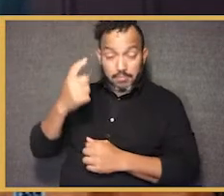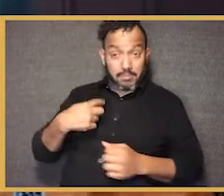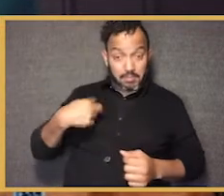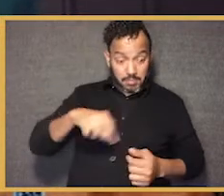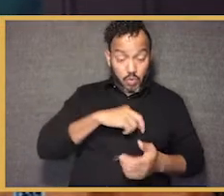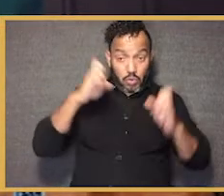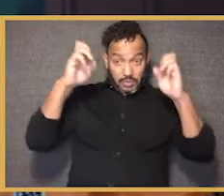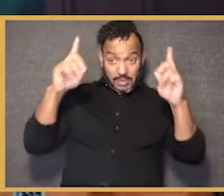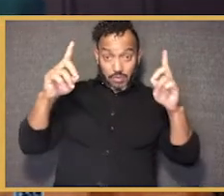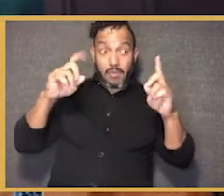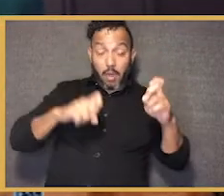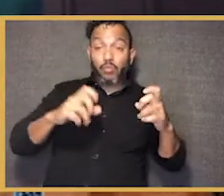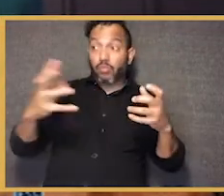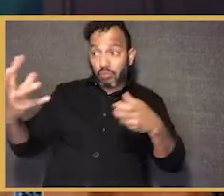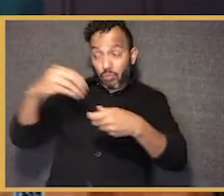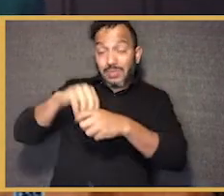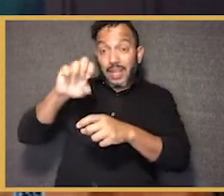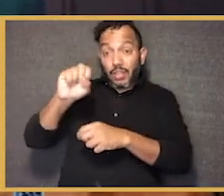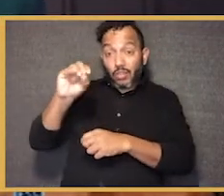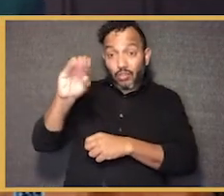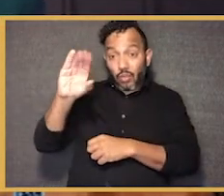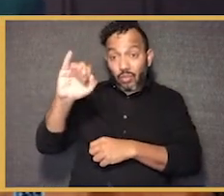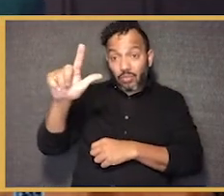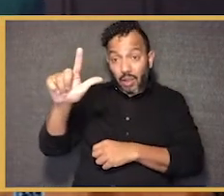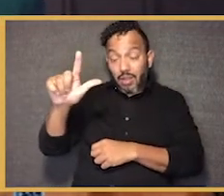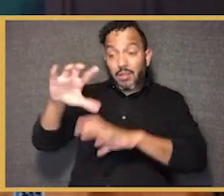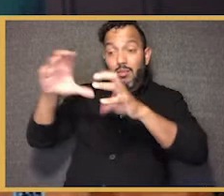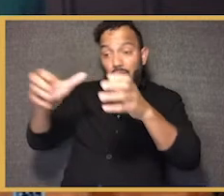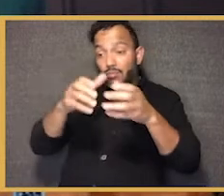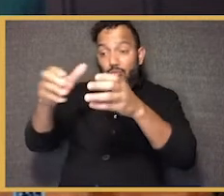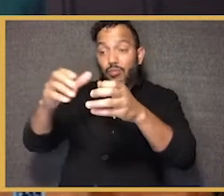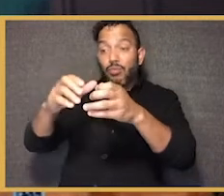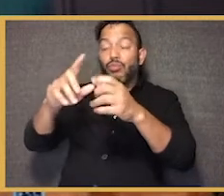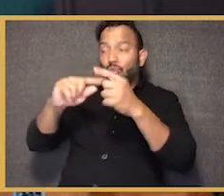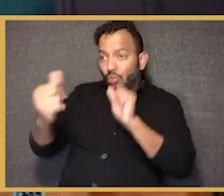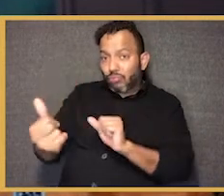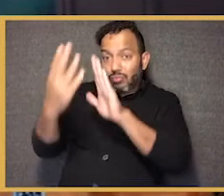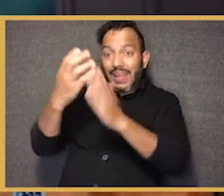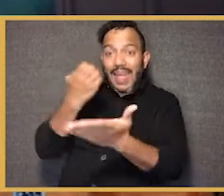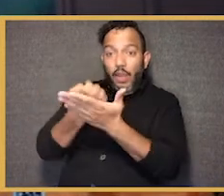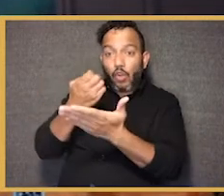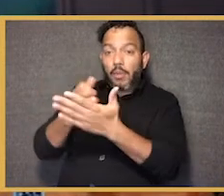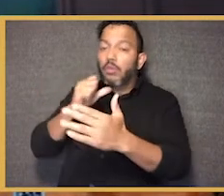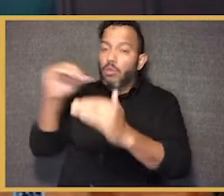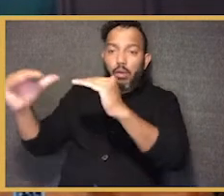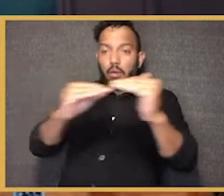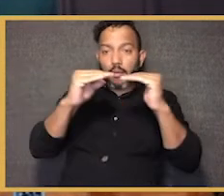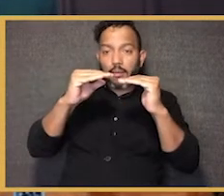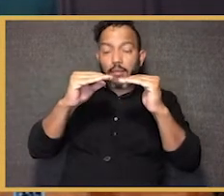a responsibility to be part of a broader social movement, I believe, to address